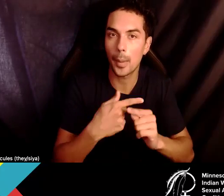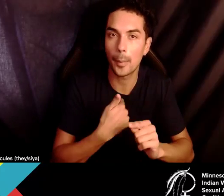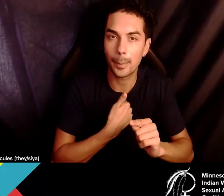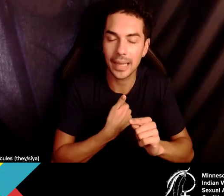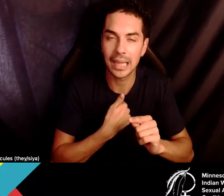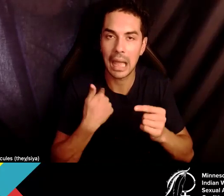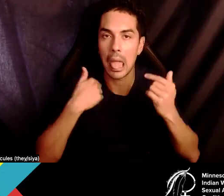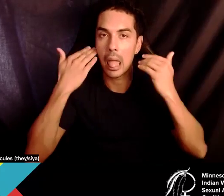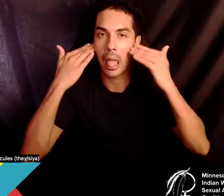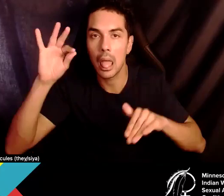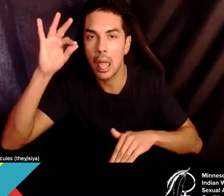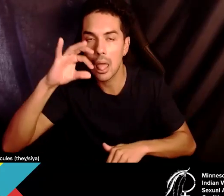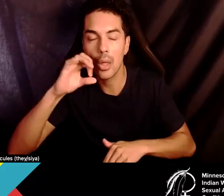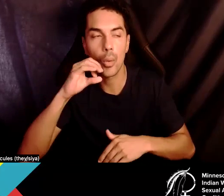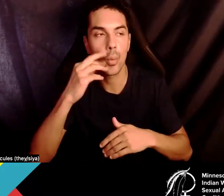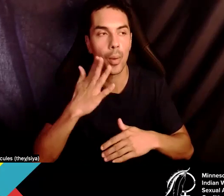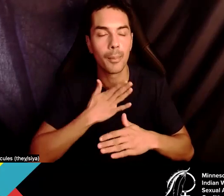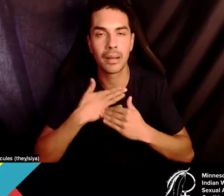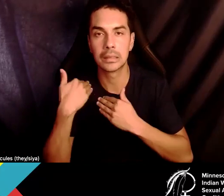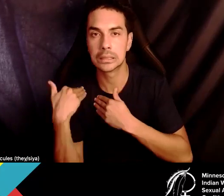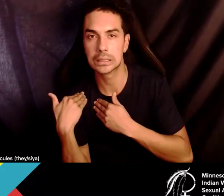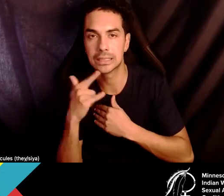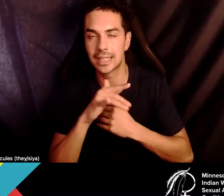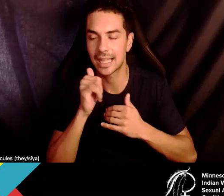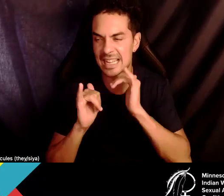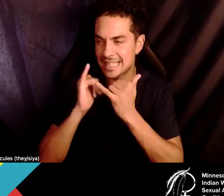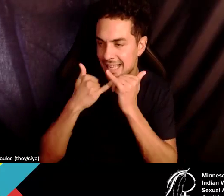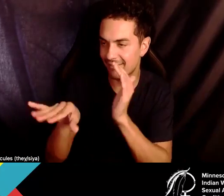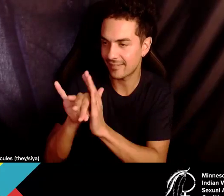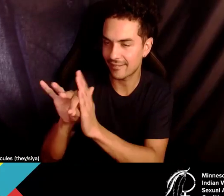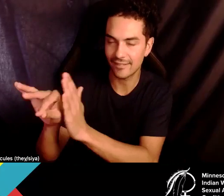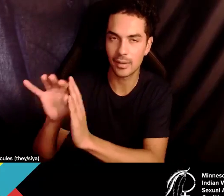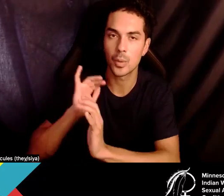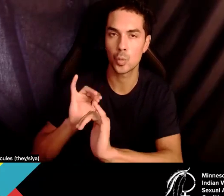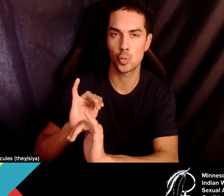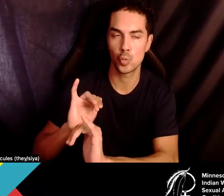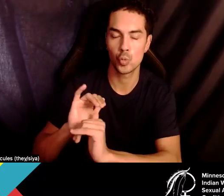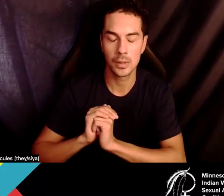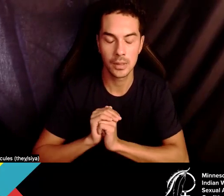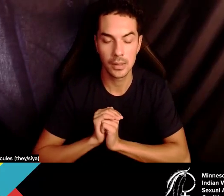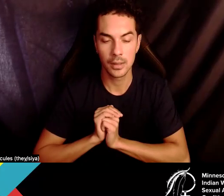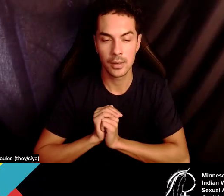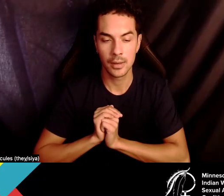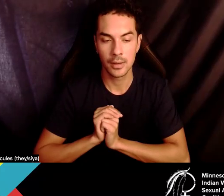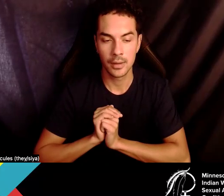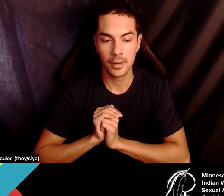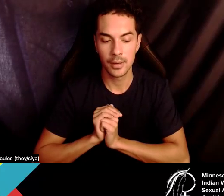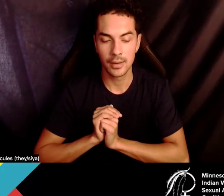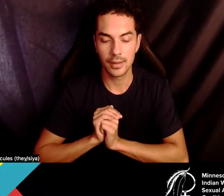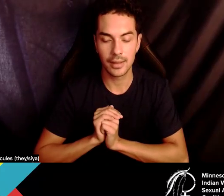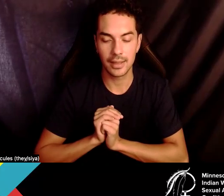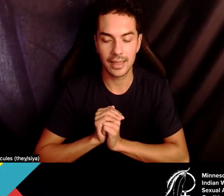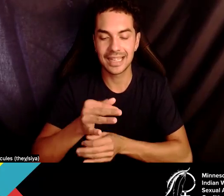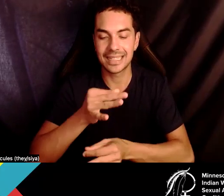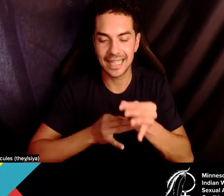Or like, it's going to be a fault finding mission. I used to think of that instead of a, like a fact finding